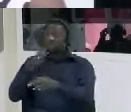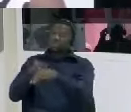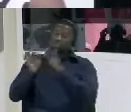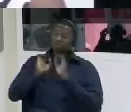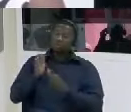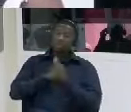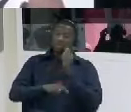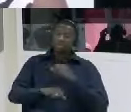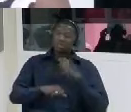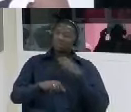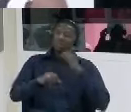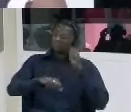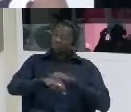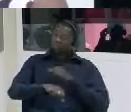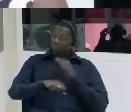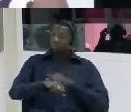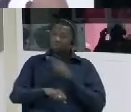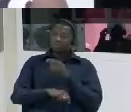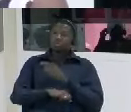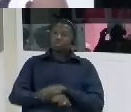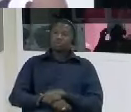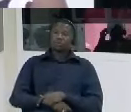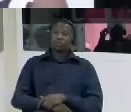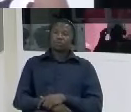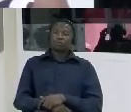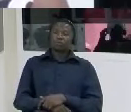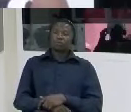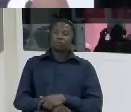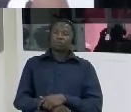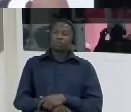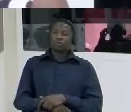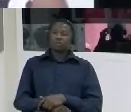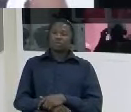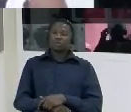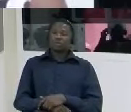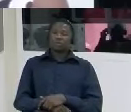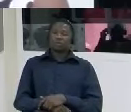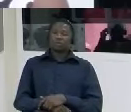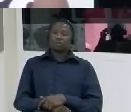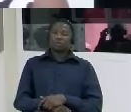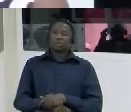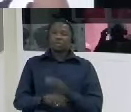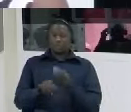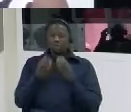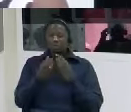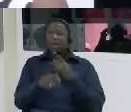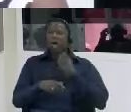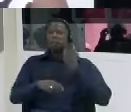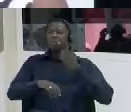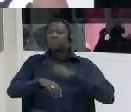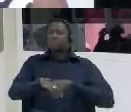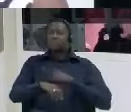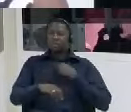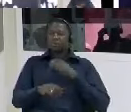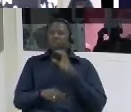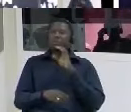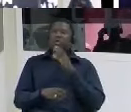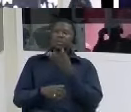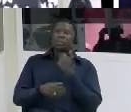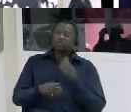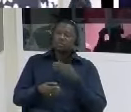how on how many occasions they came to collect you from mile two I was tortured on two occasion